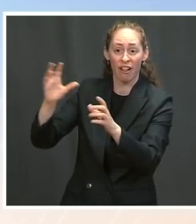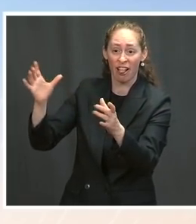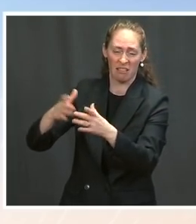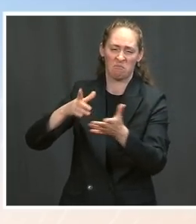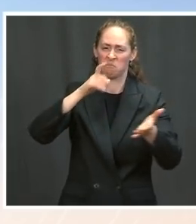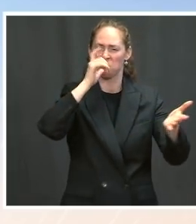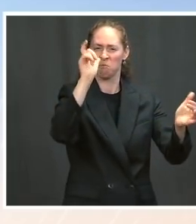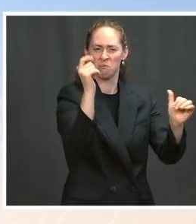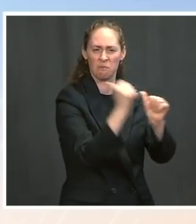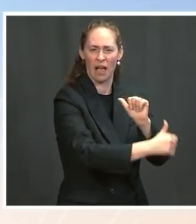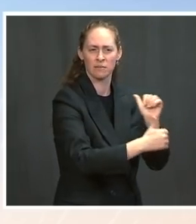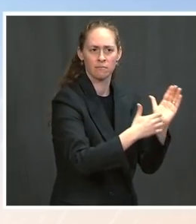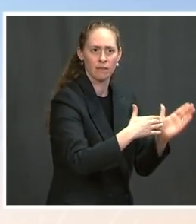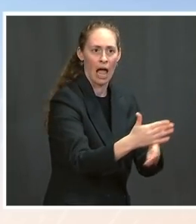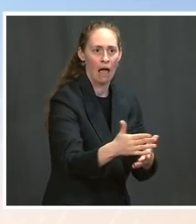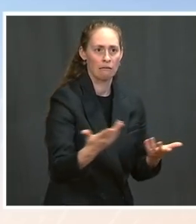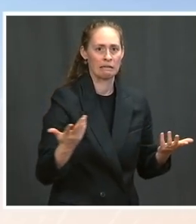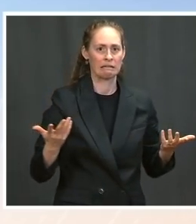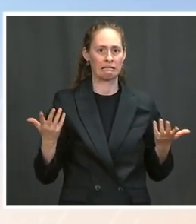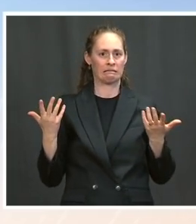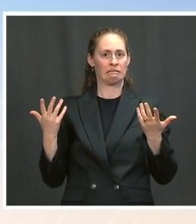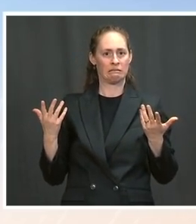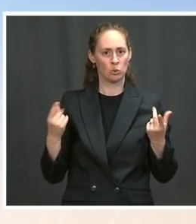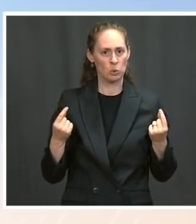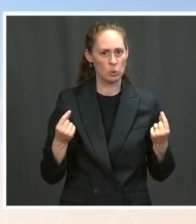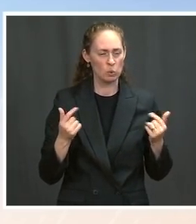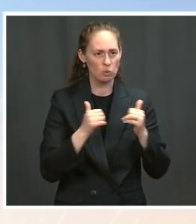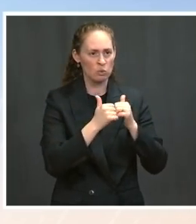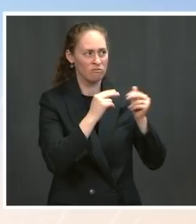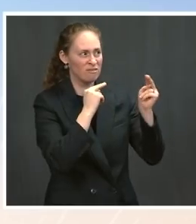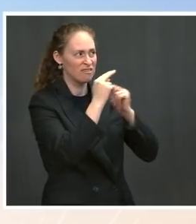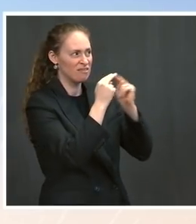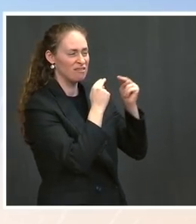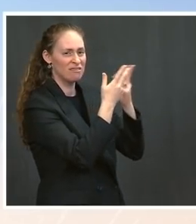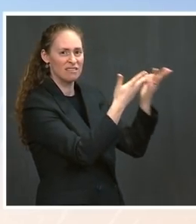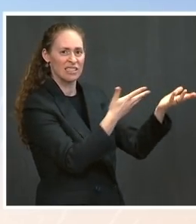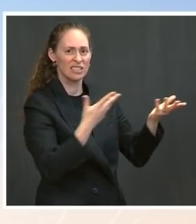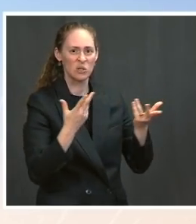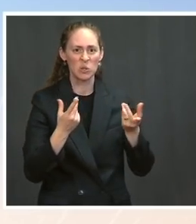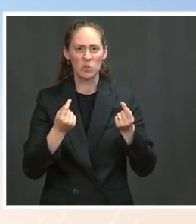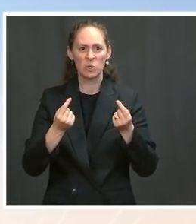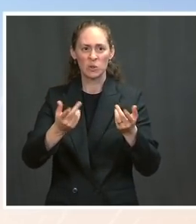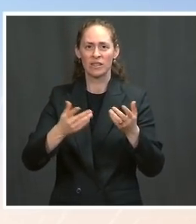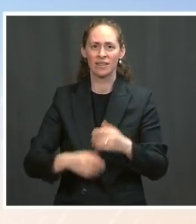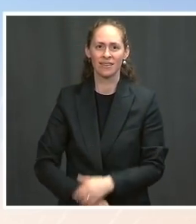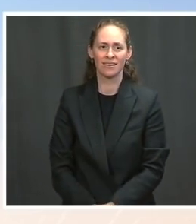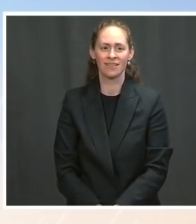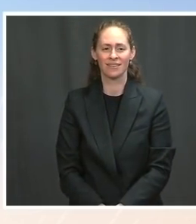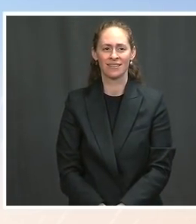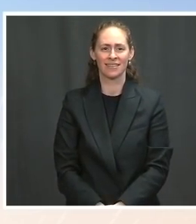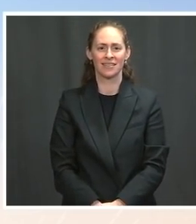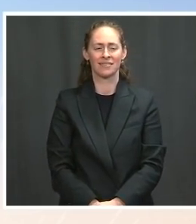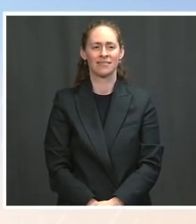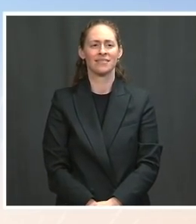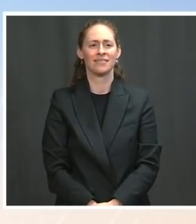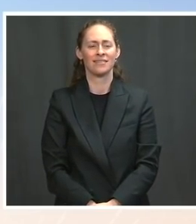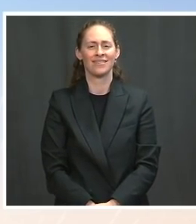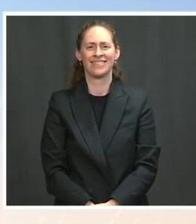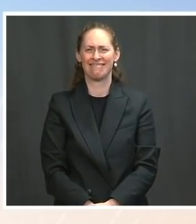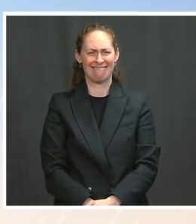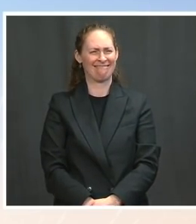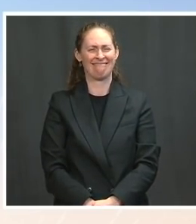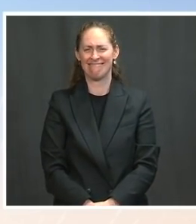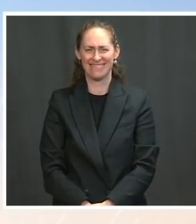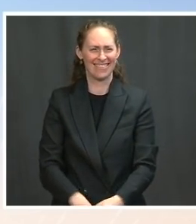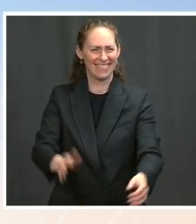given the report today? Ms. Well, that's hard to square if they are suggesting that it is not a report